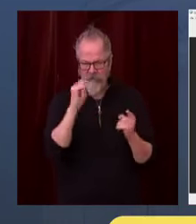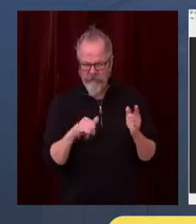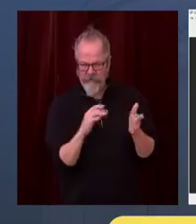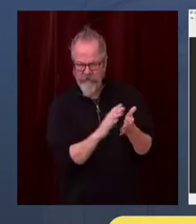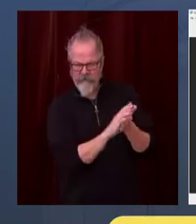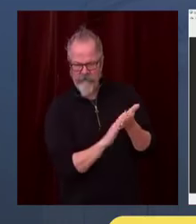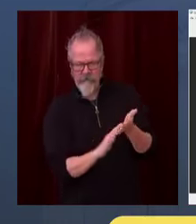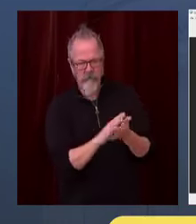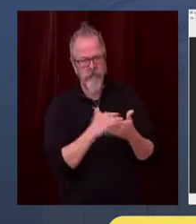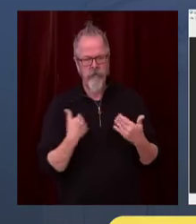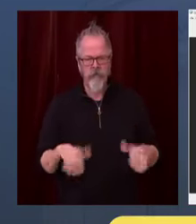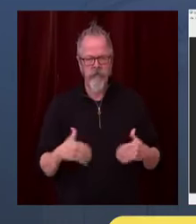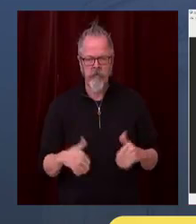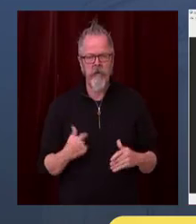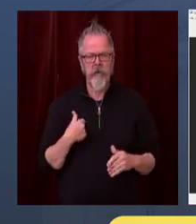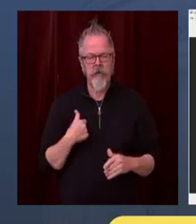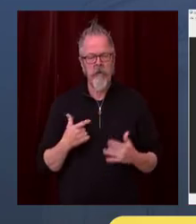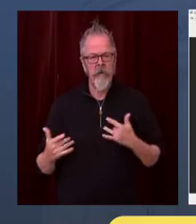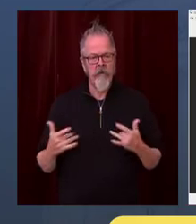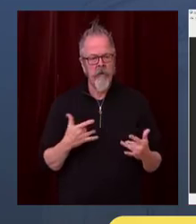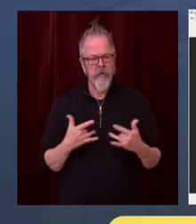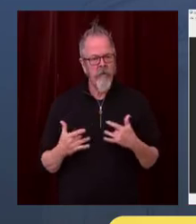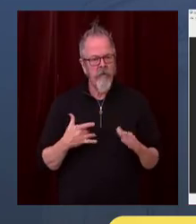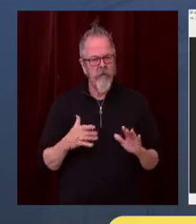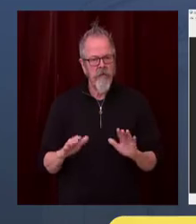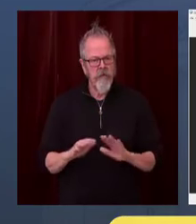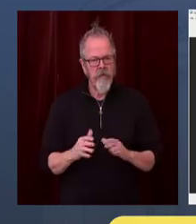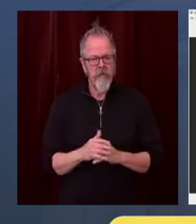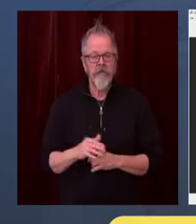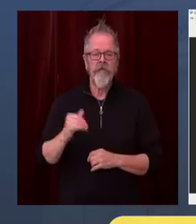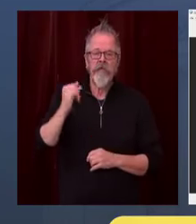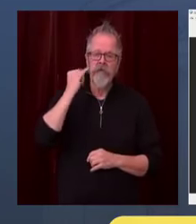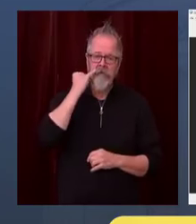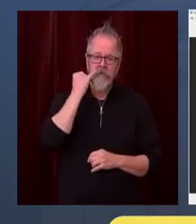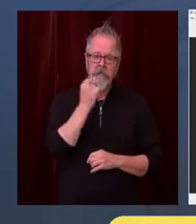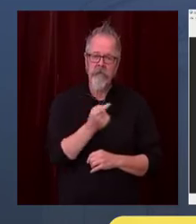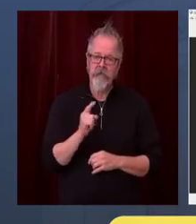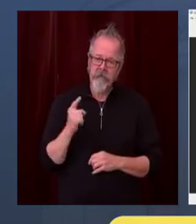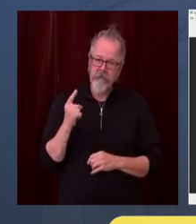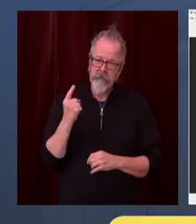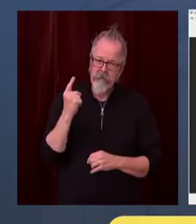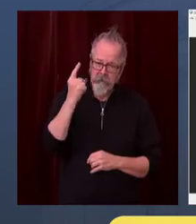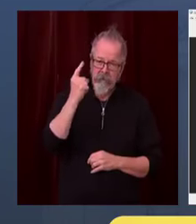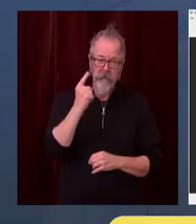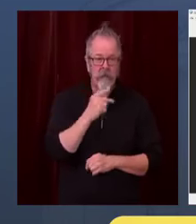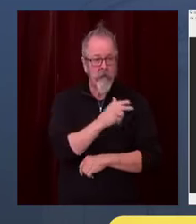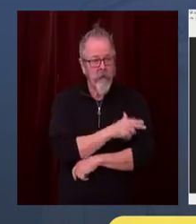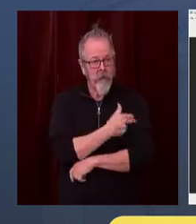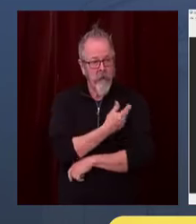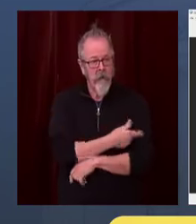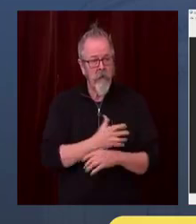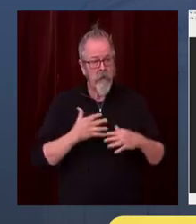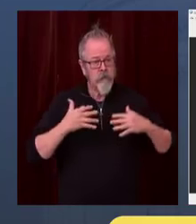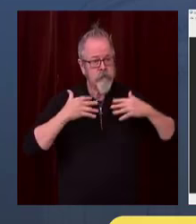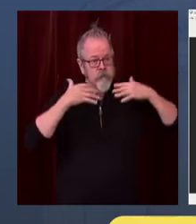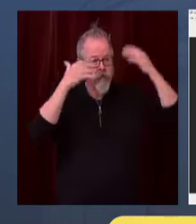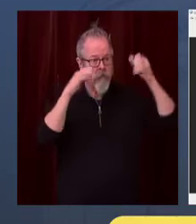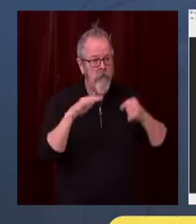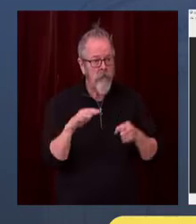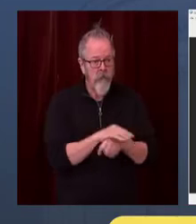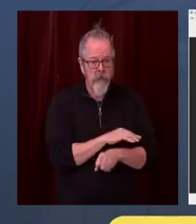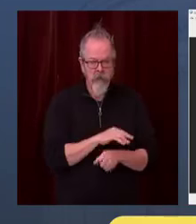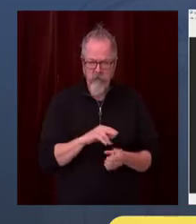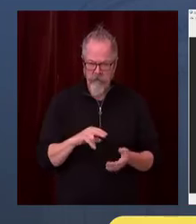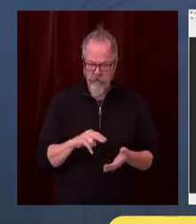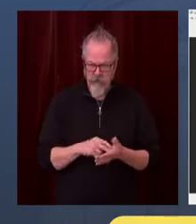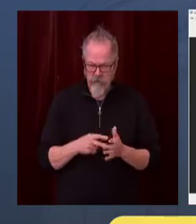patients, including patients with and without COVID, and ultimately will lead to more deaths. When cases are